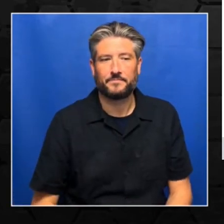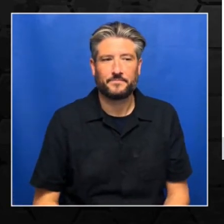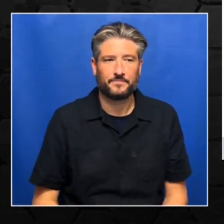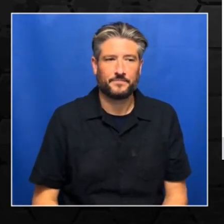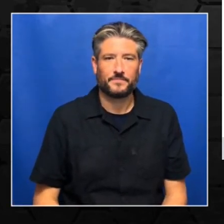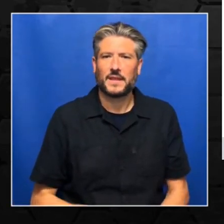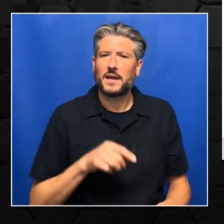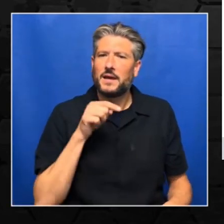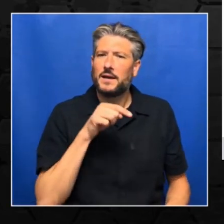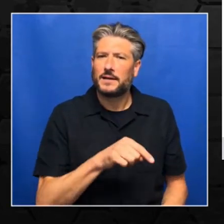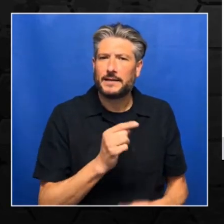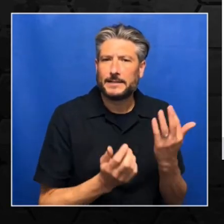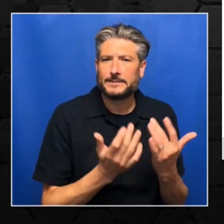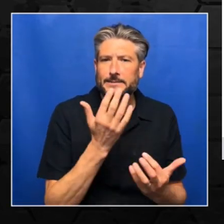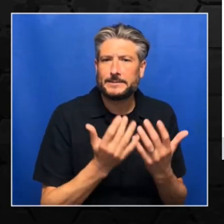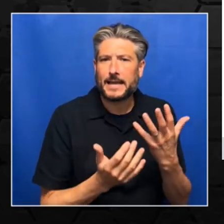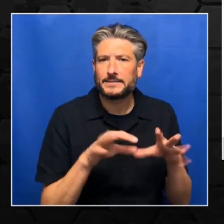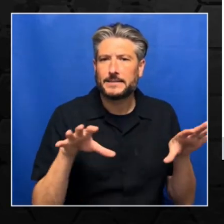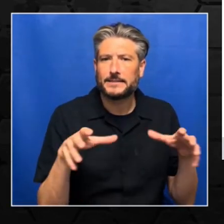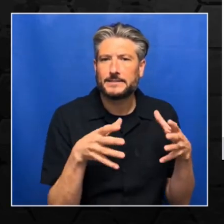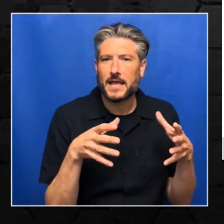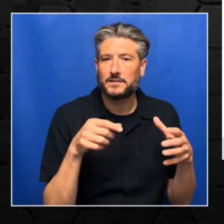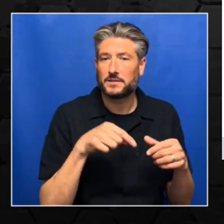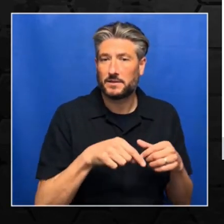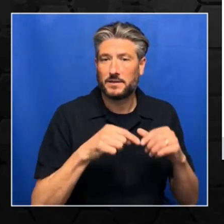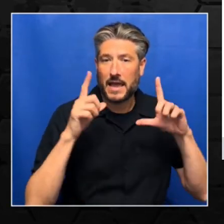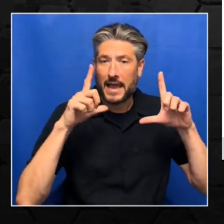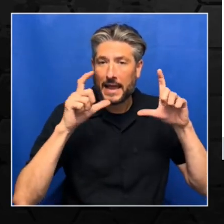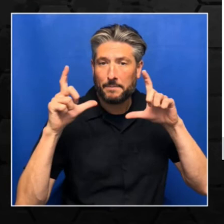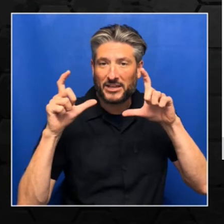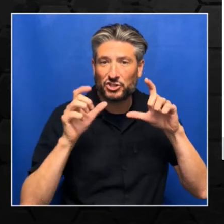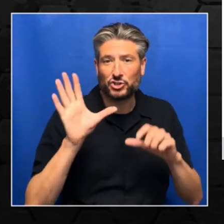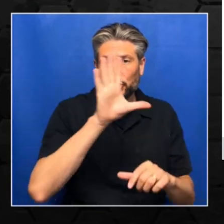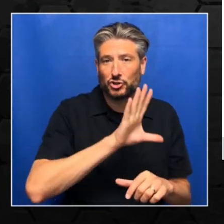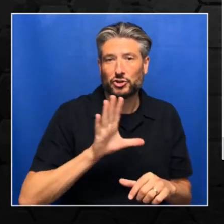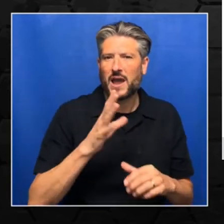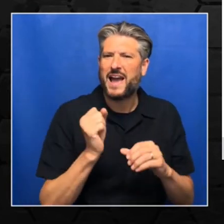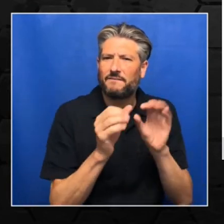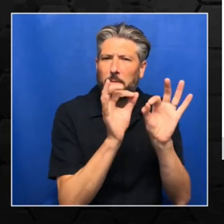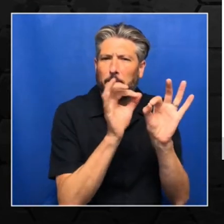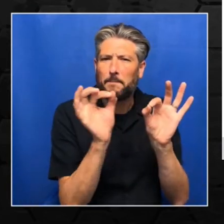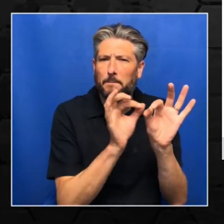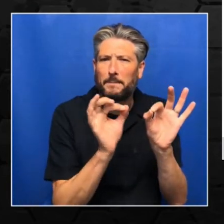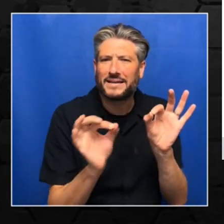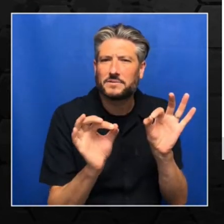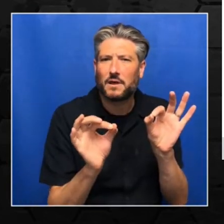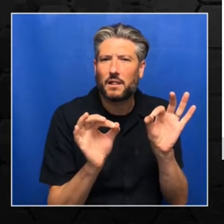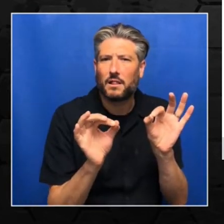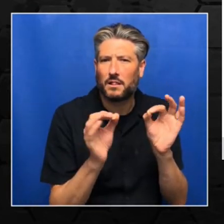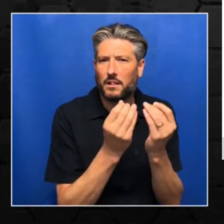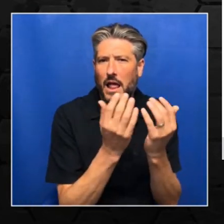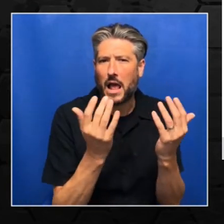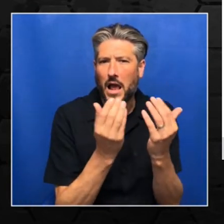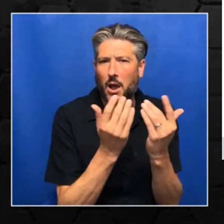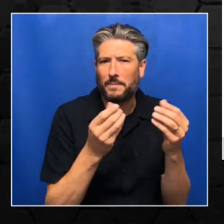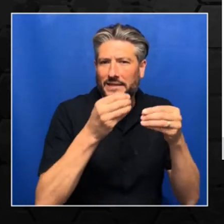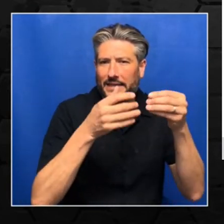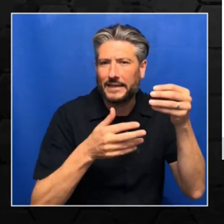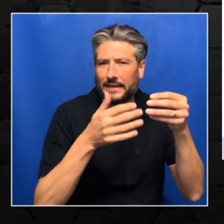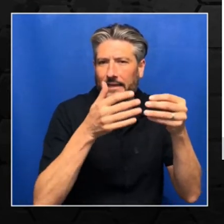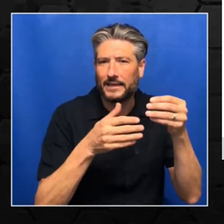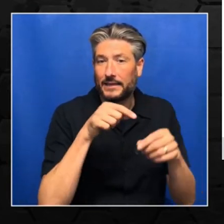which consists of 28 into 28 pixel resolutions. So we cannot provide that as an input. So we're going to use the flatten